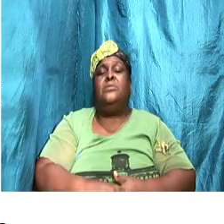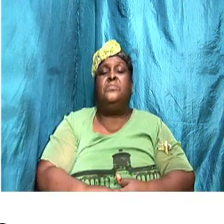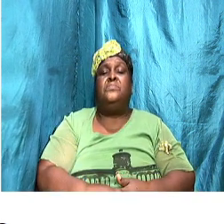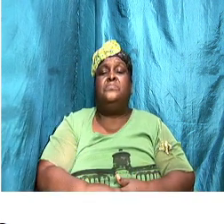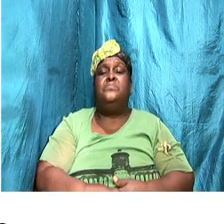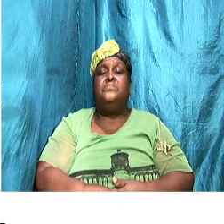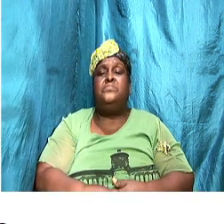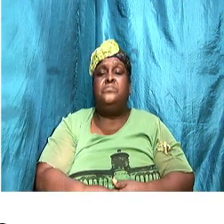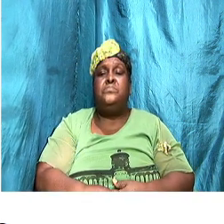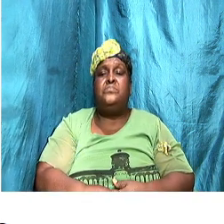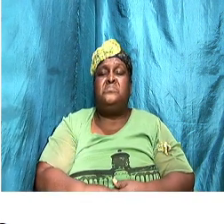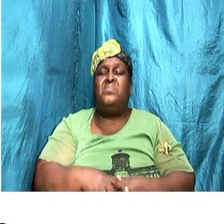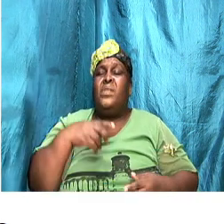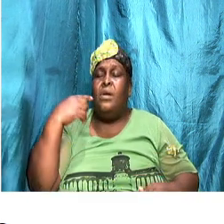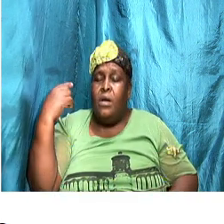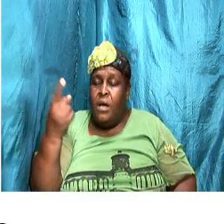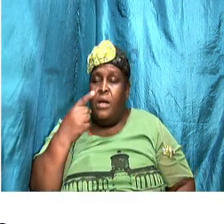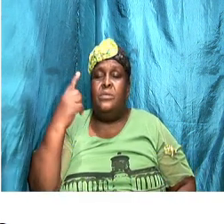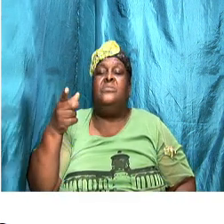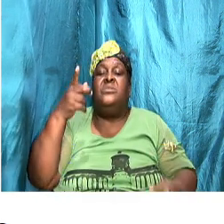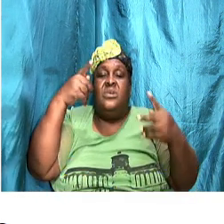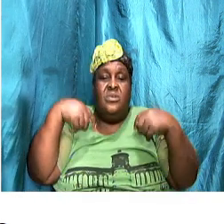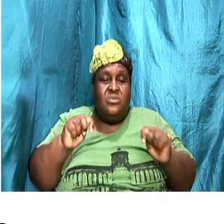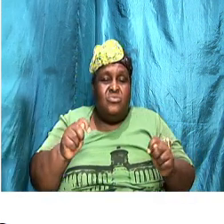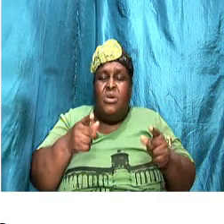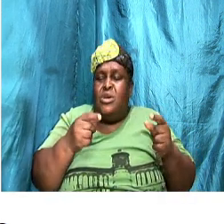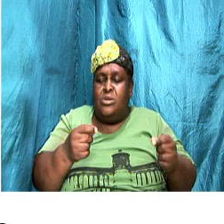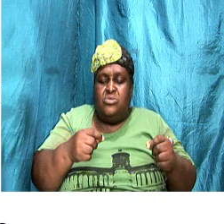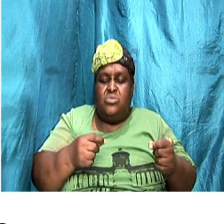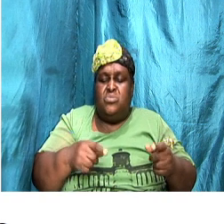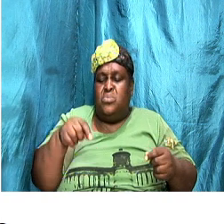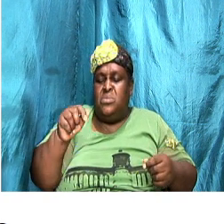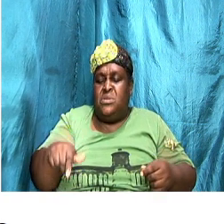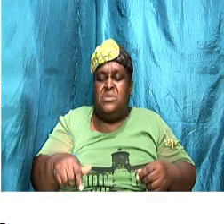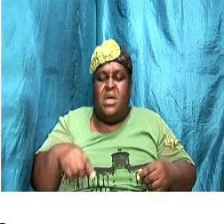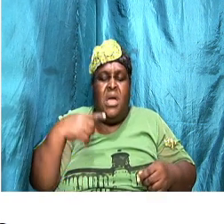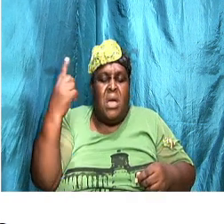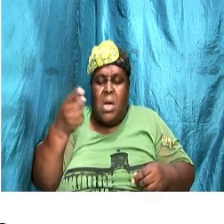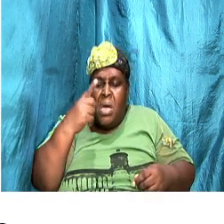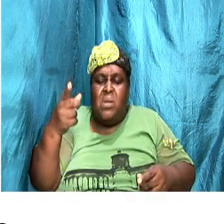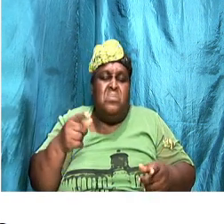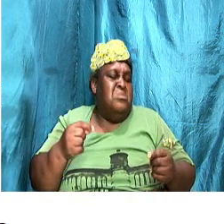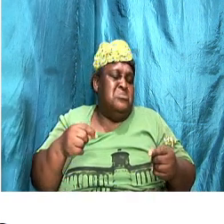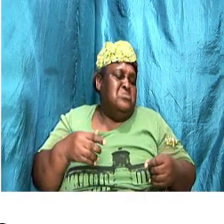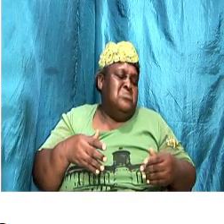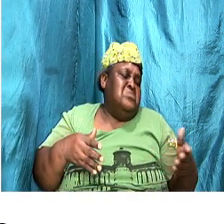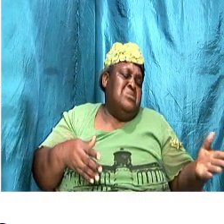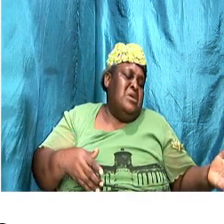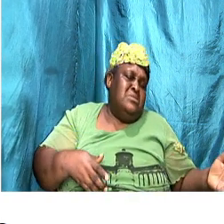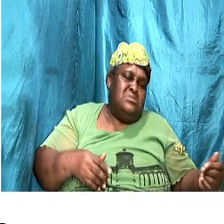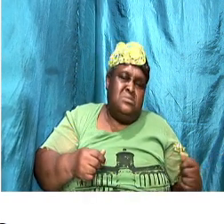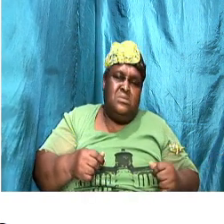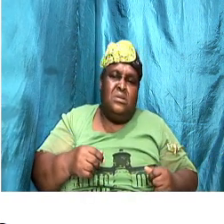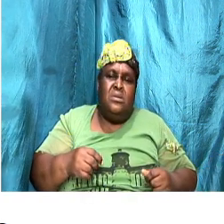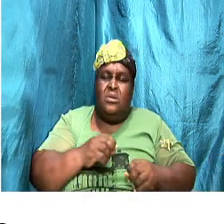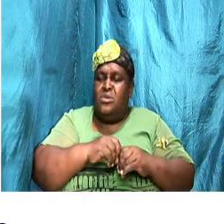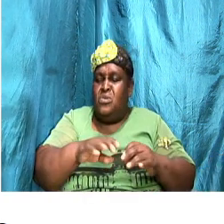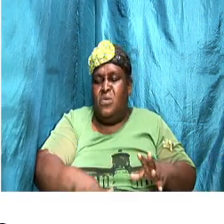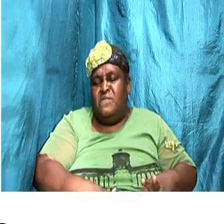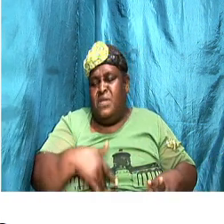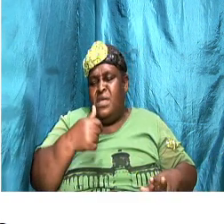I always try to do this or always doing that but I don't feel like because last week